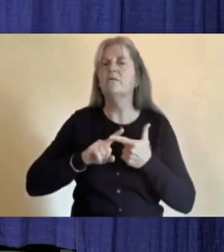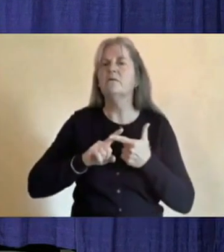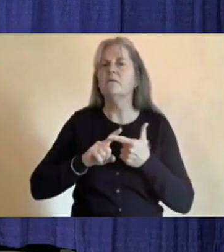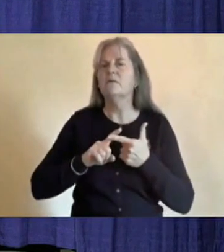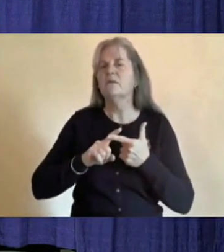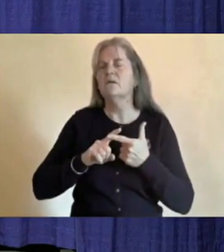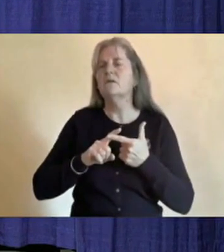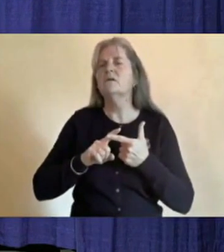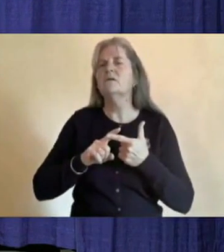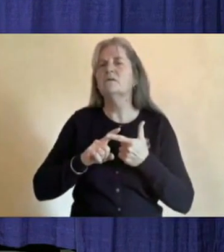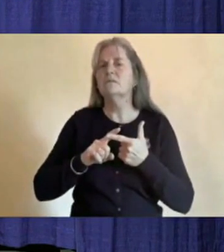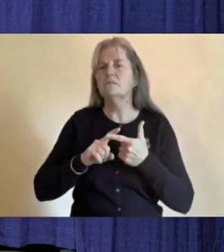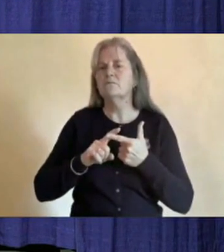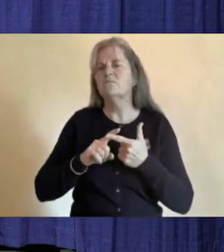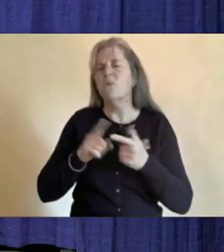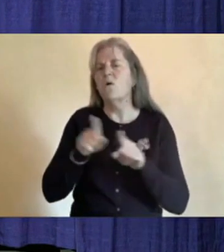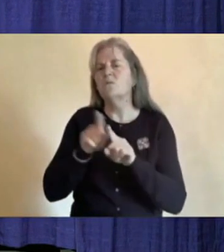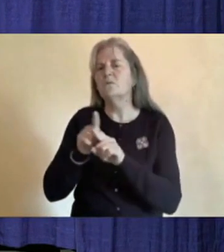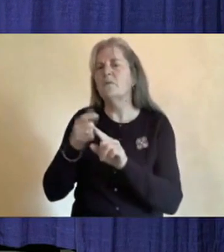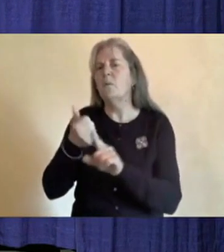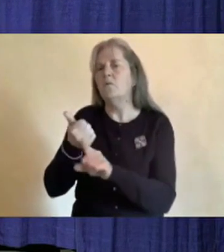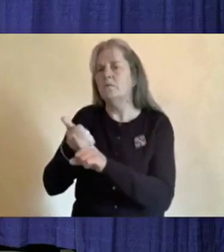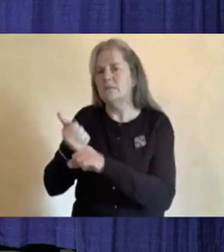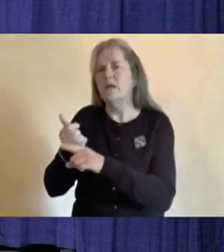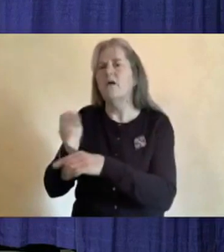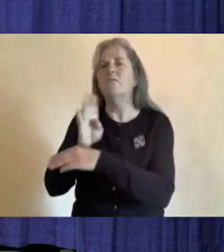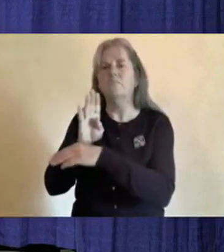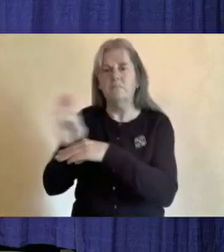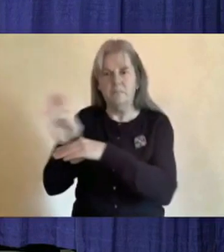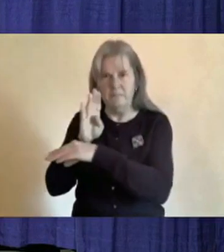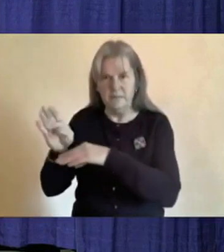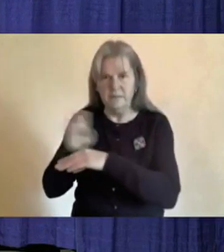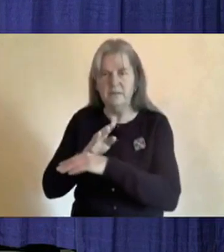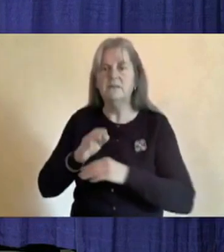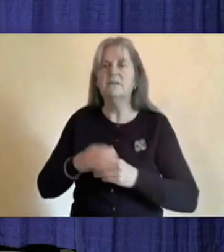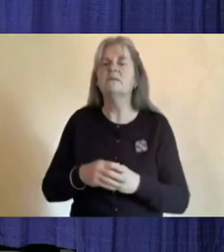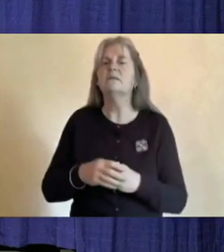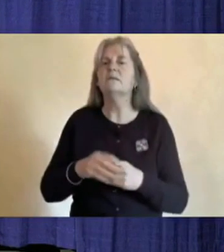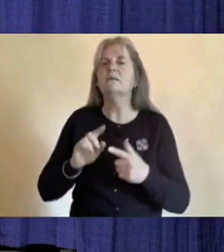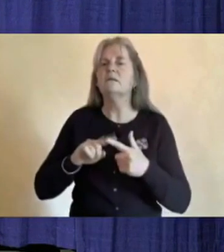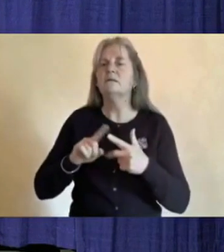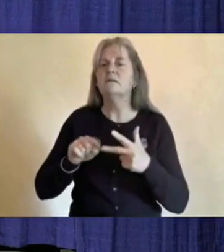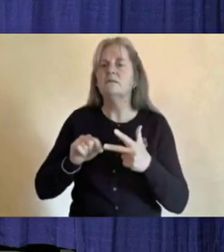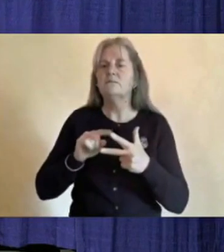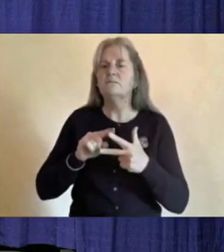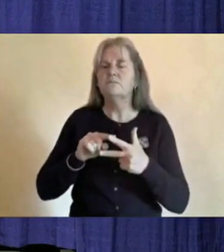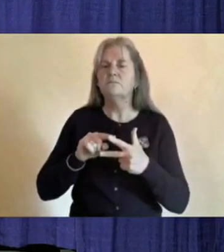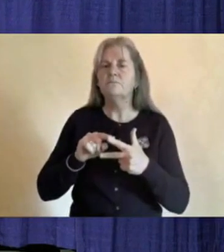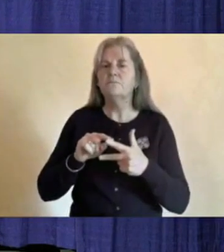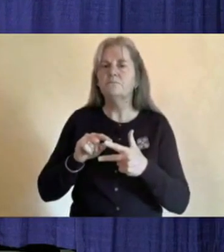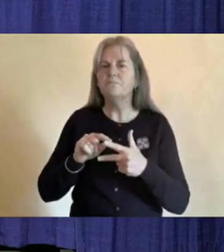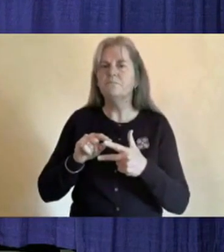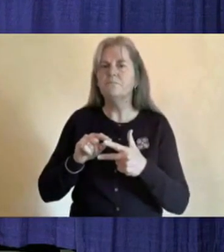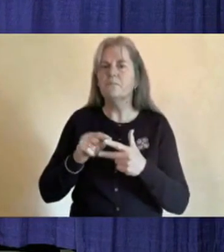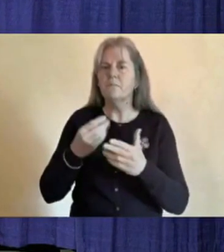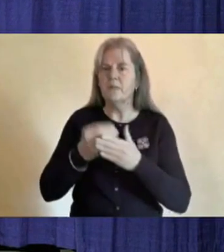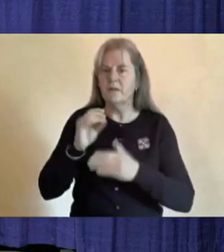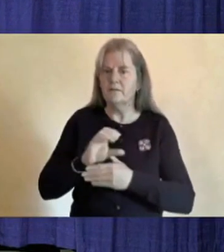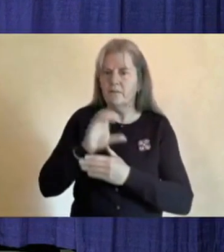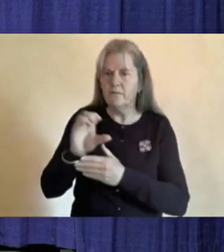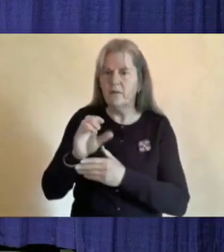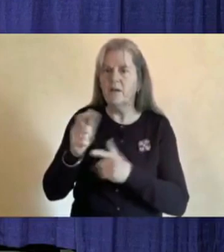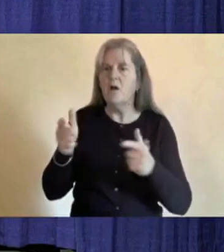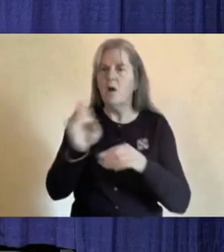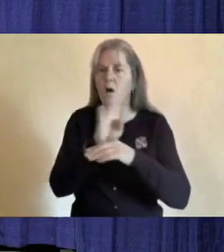workers and self-employed people who were affected by the COVID-19 pandemic, funding for local businesses that have